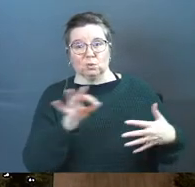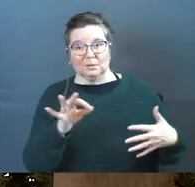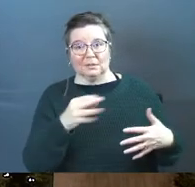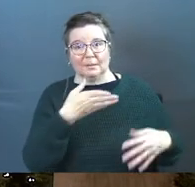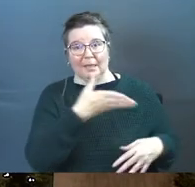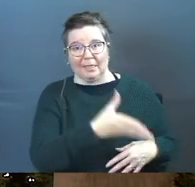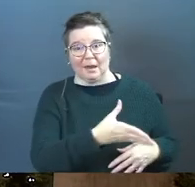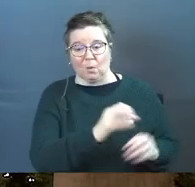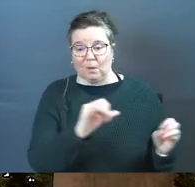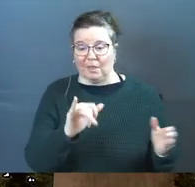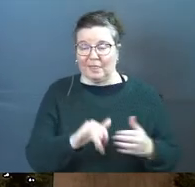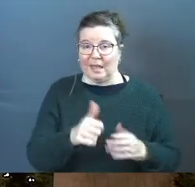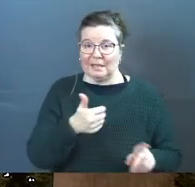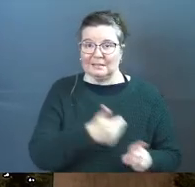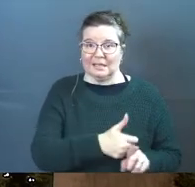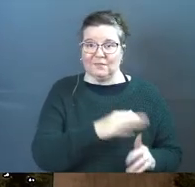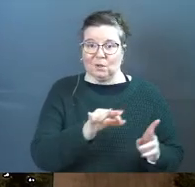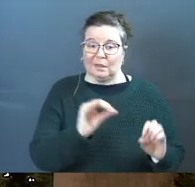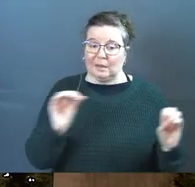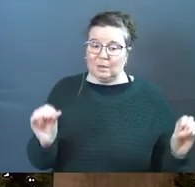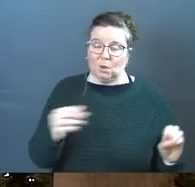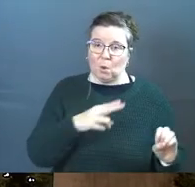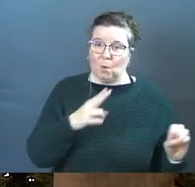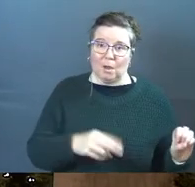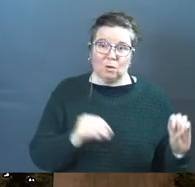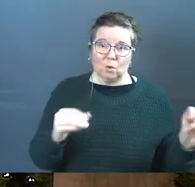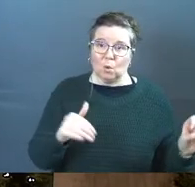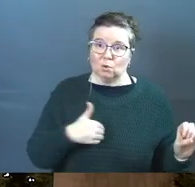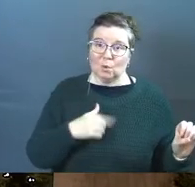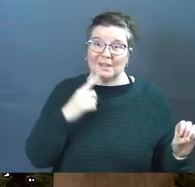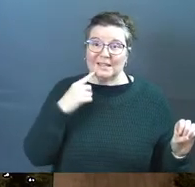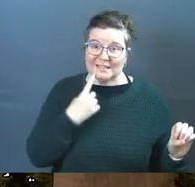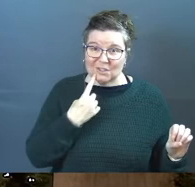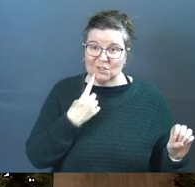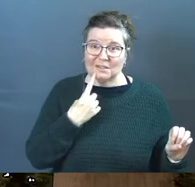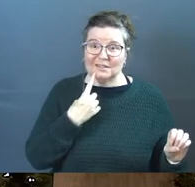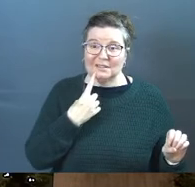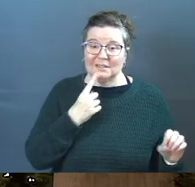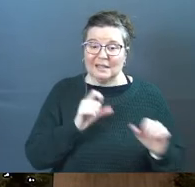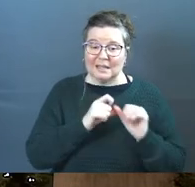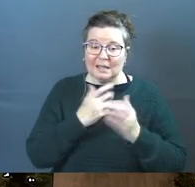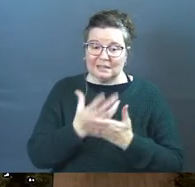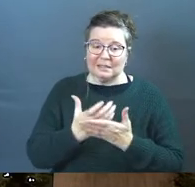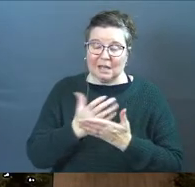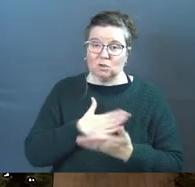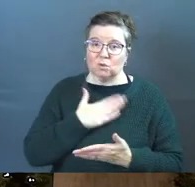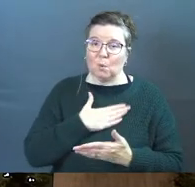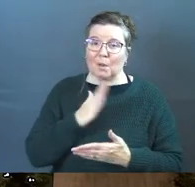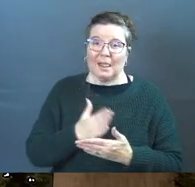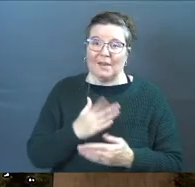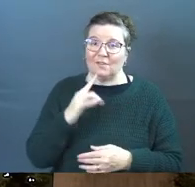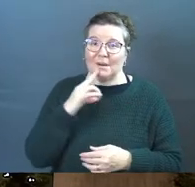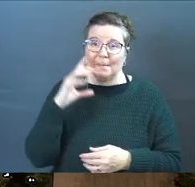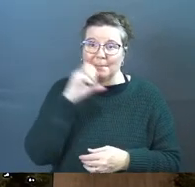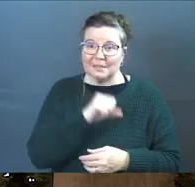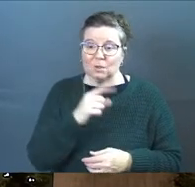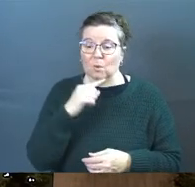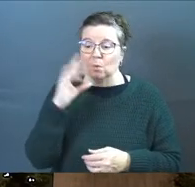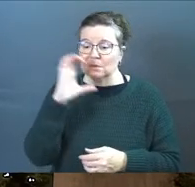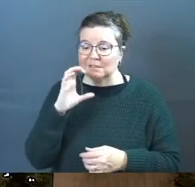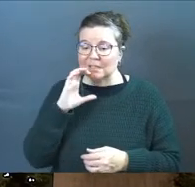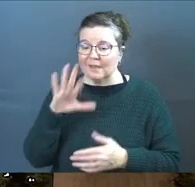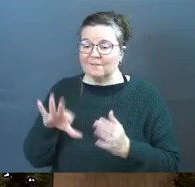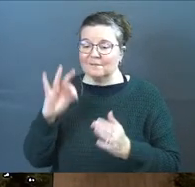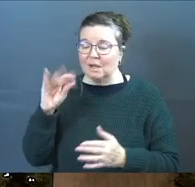without that self-choice there could be no hell no soul that seriously and constantly desires joy will ever miss it those who